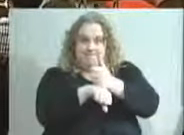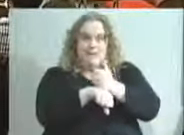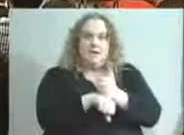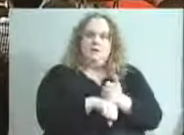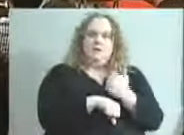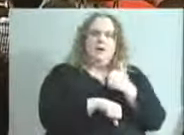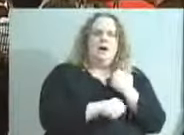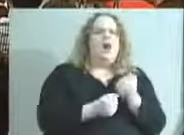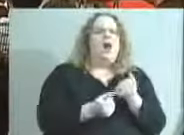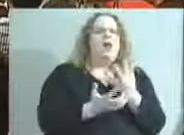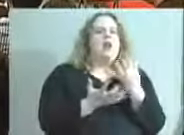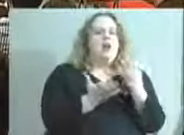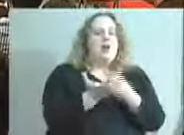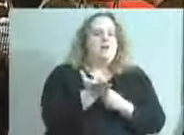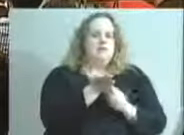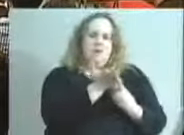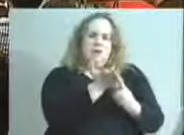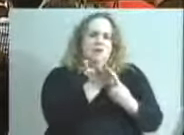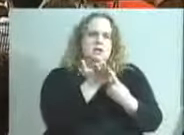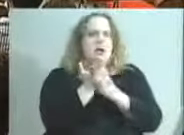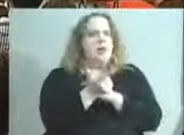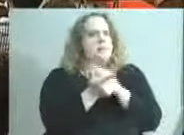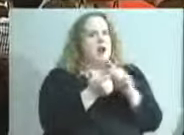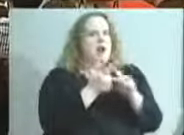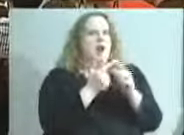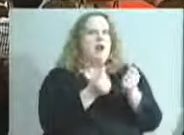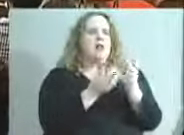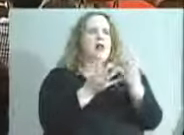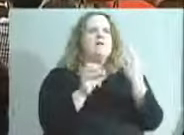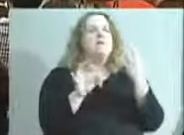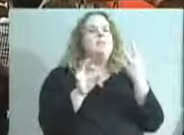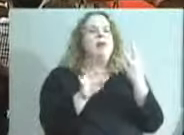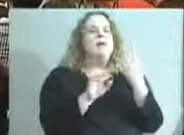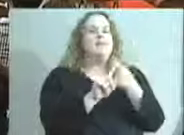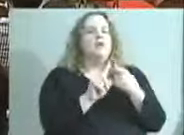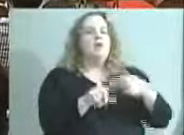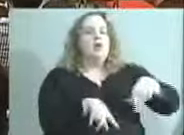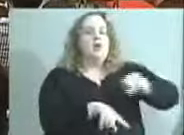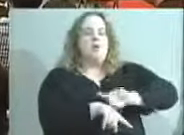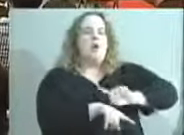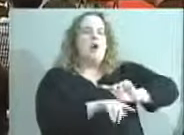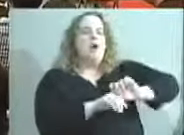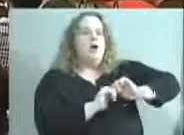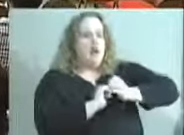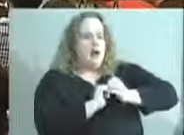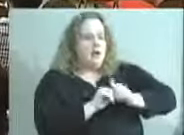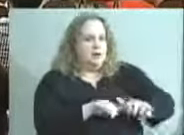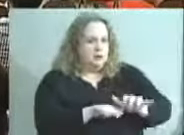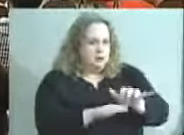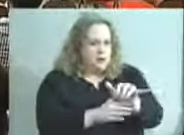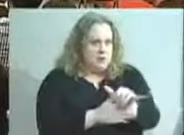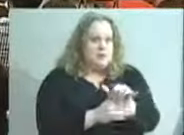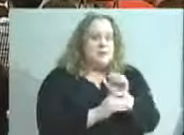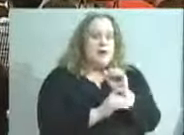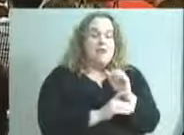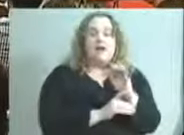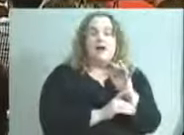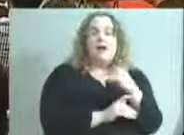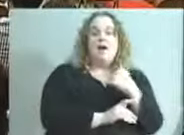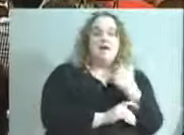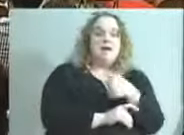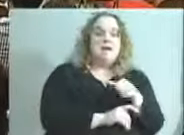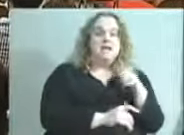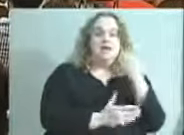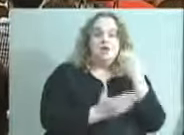I've had a lot of input from you all about how to do that, but, and, you know, I guess if there are new items, I think,